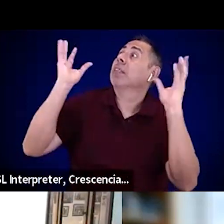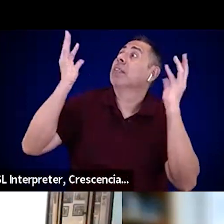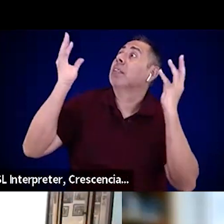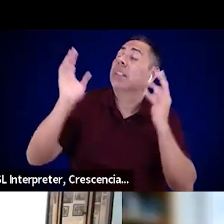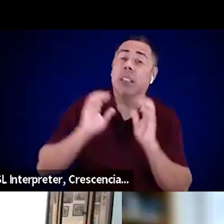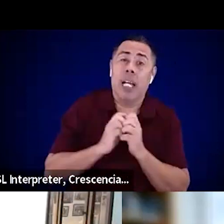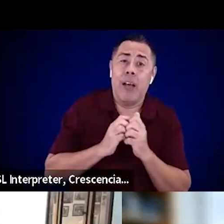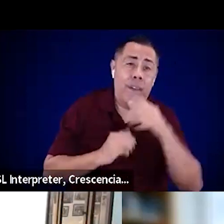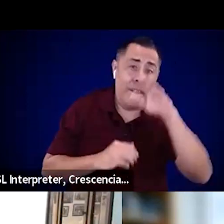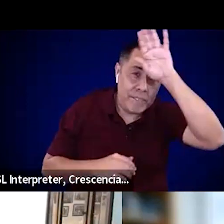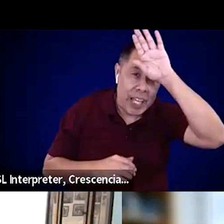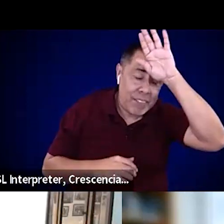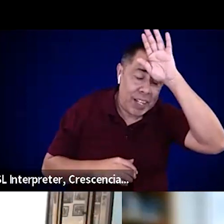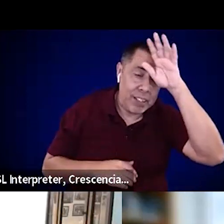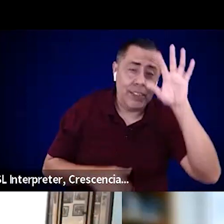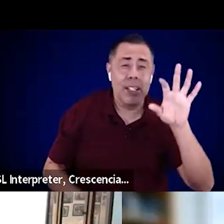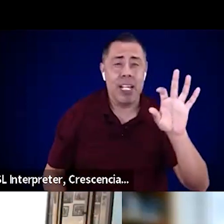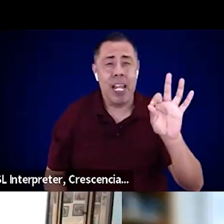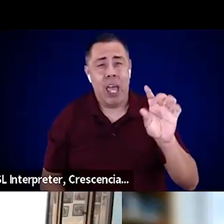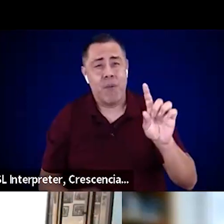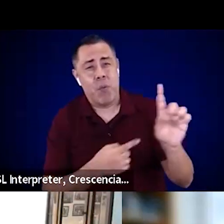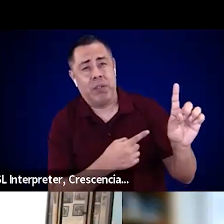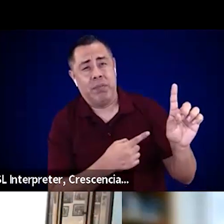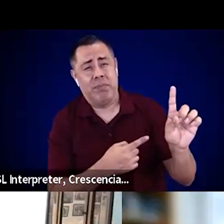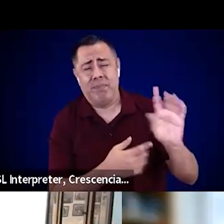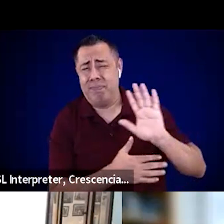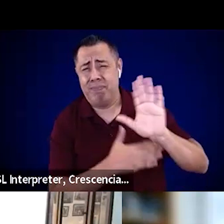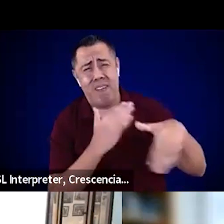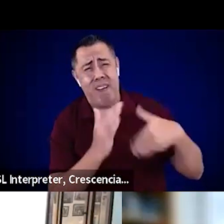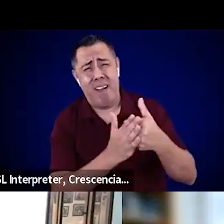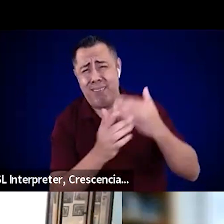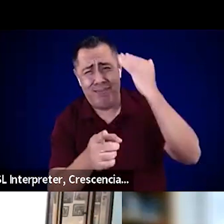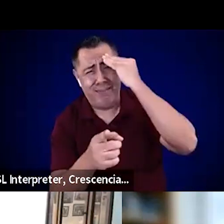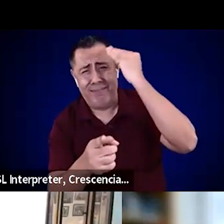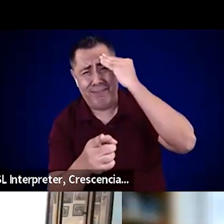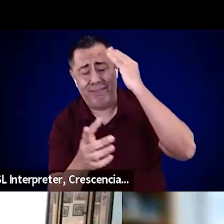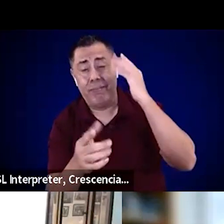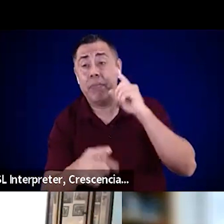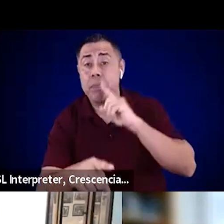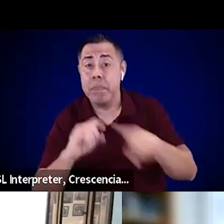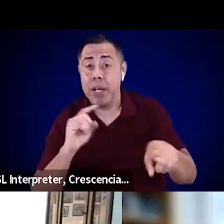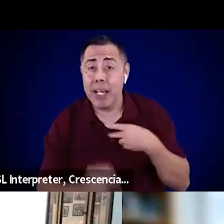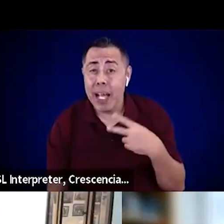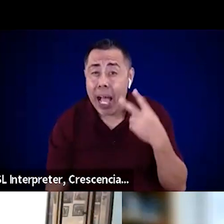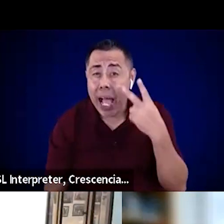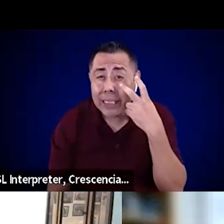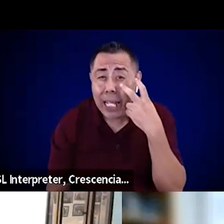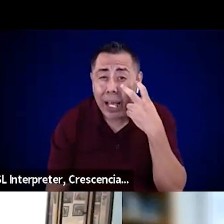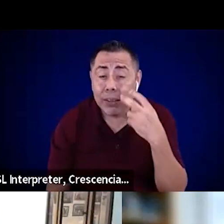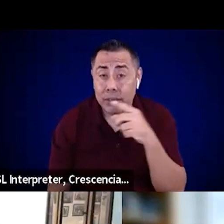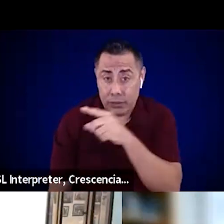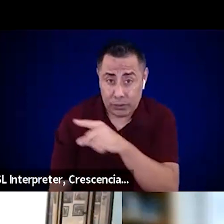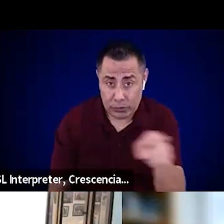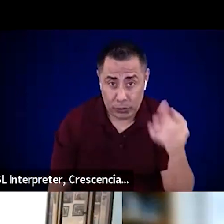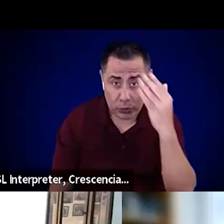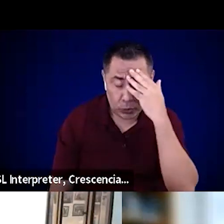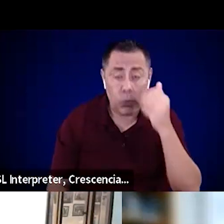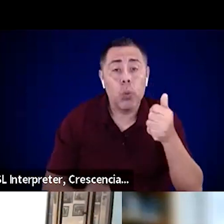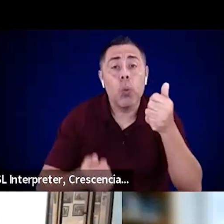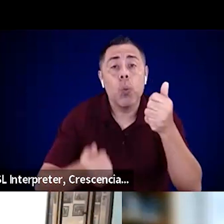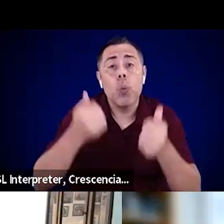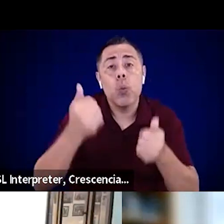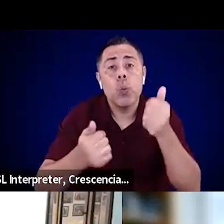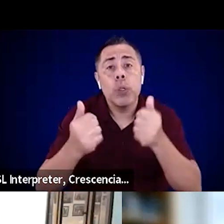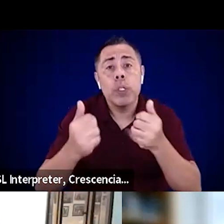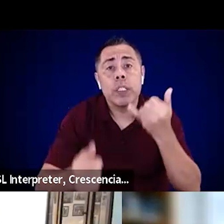But I doubt that many people, if anyone on this line, could tell you what number to call to get